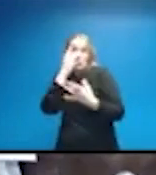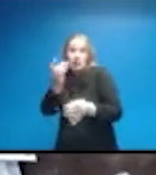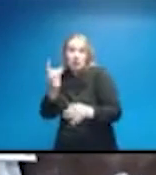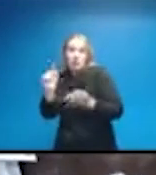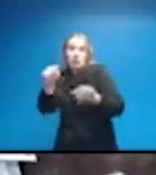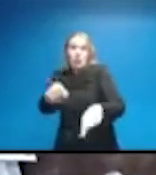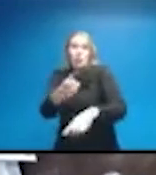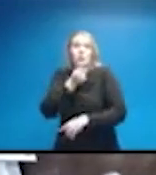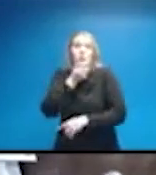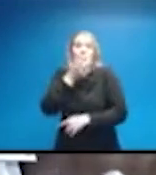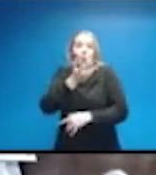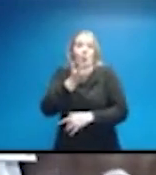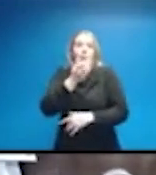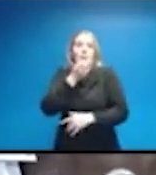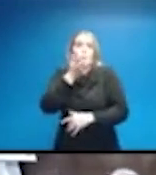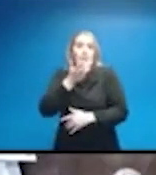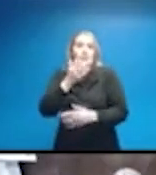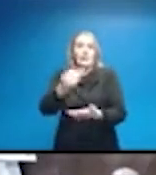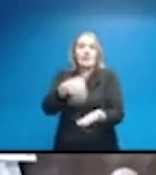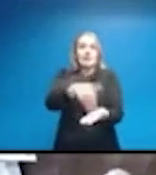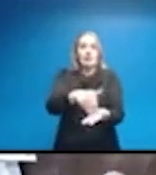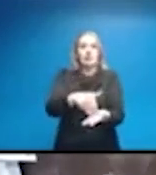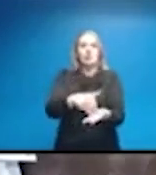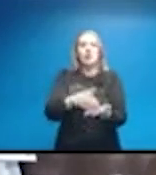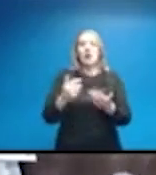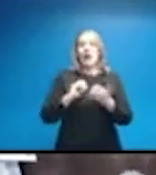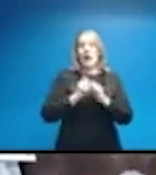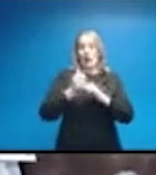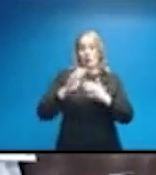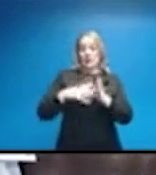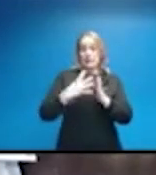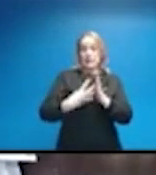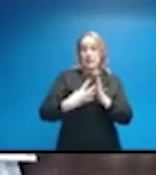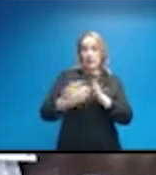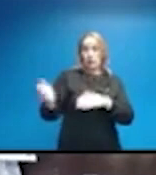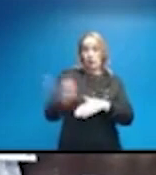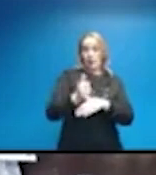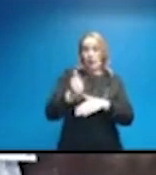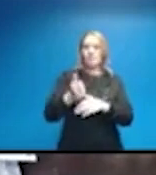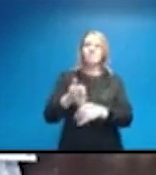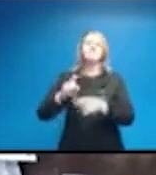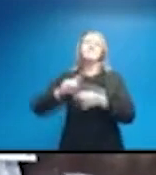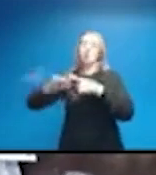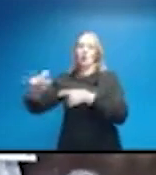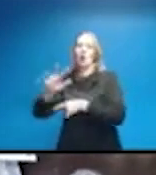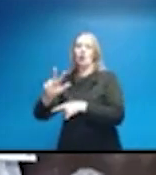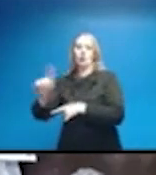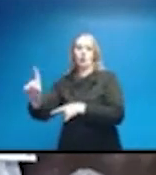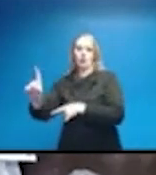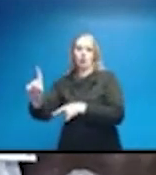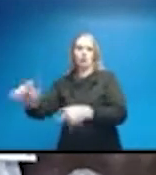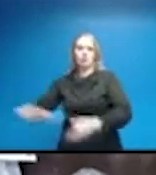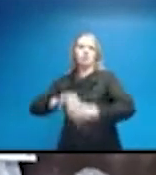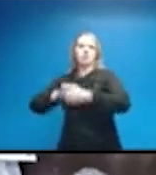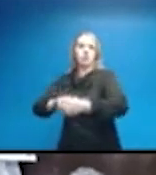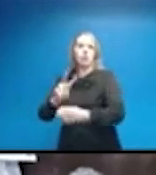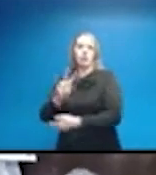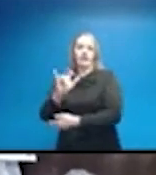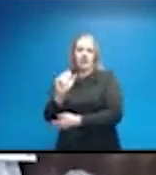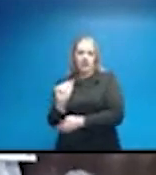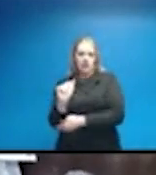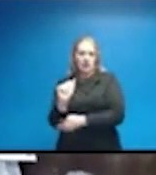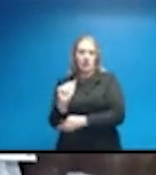these warming centers. They can call 311 to schedule that transportation. We're partnering with VIA to make that possible.